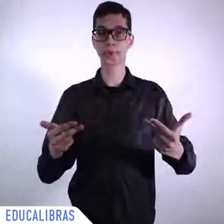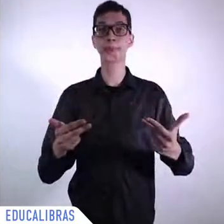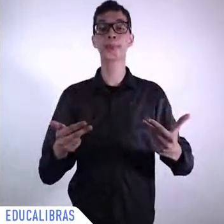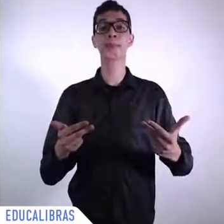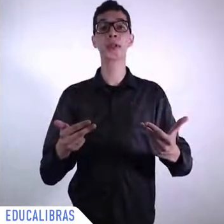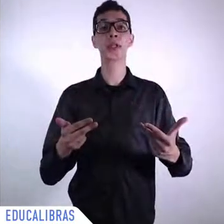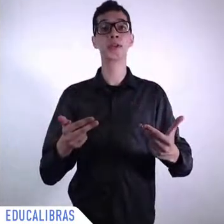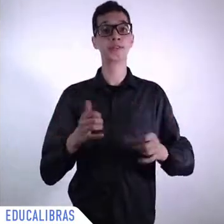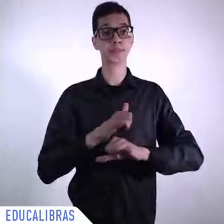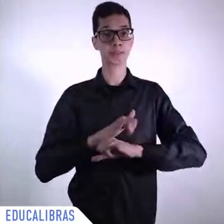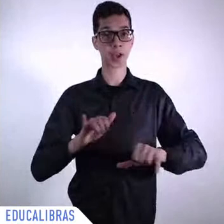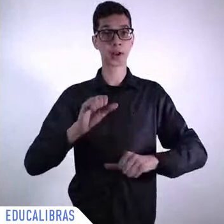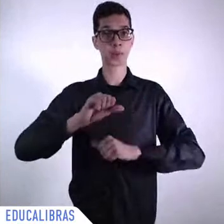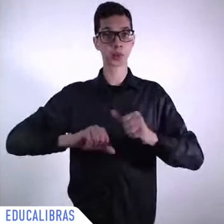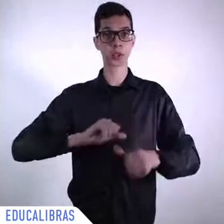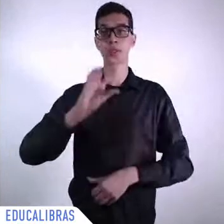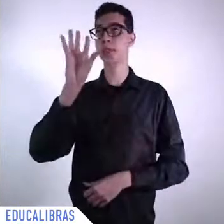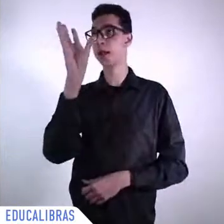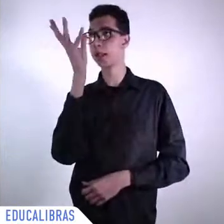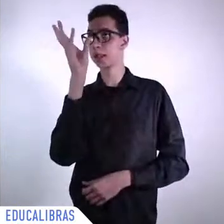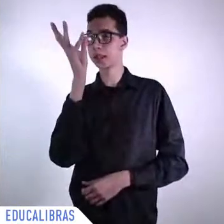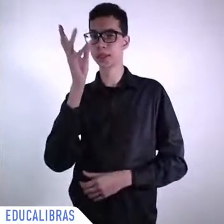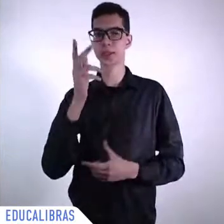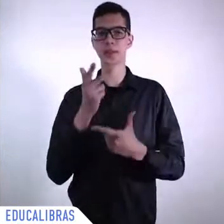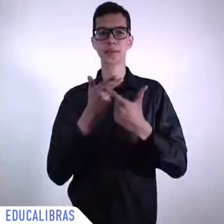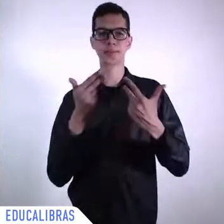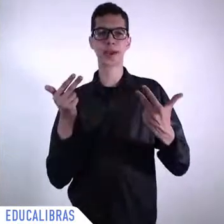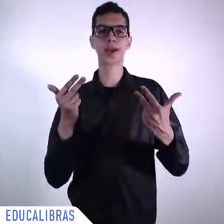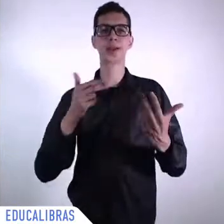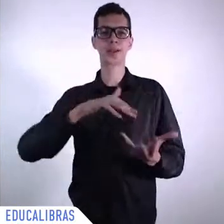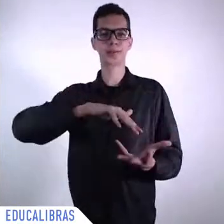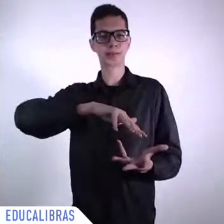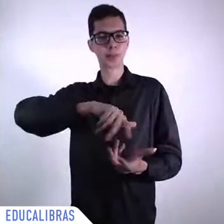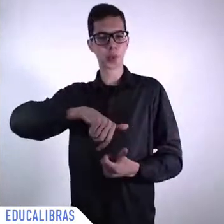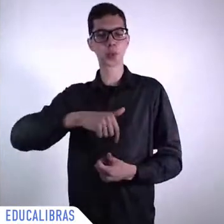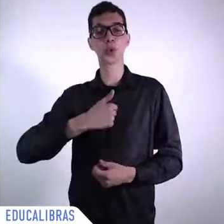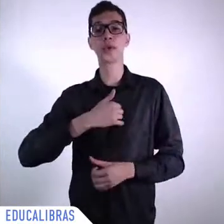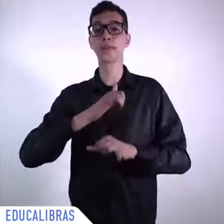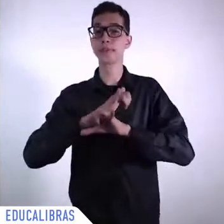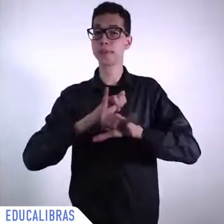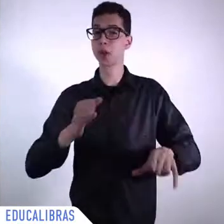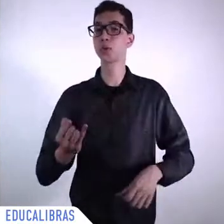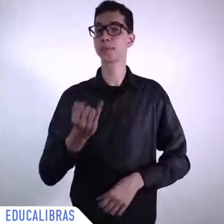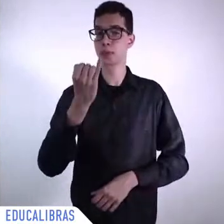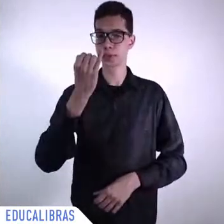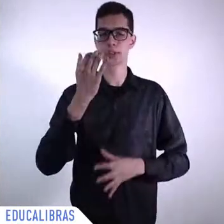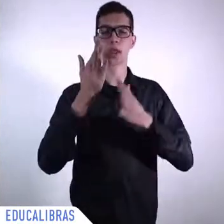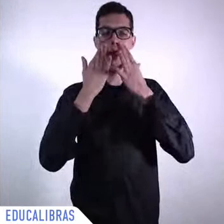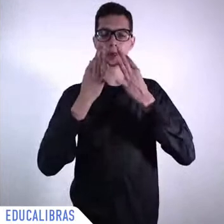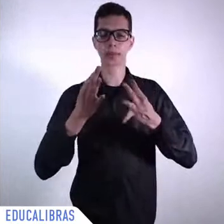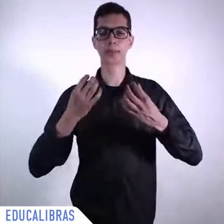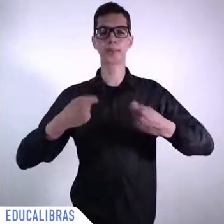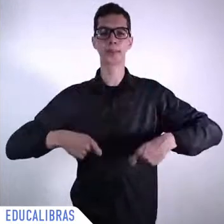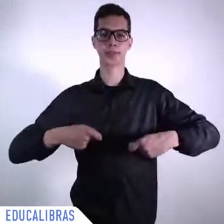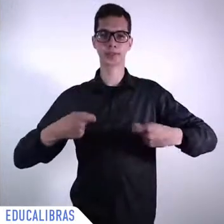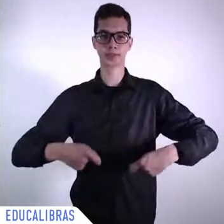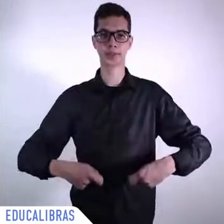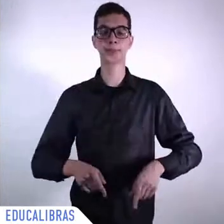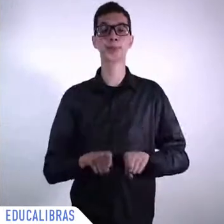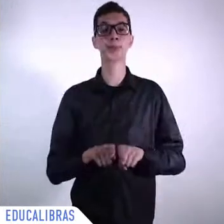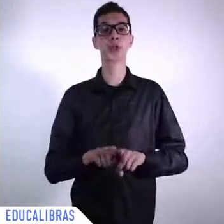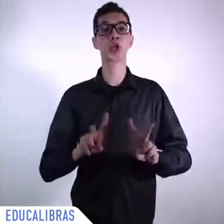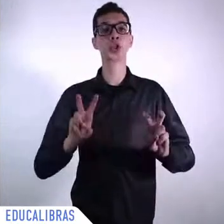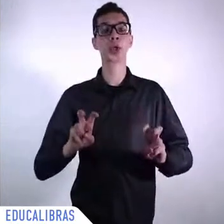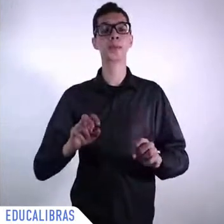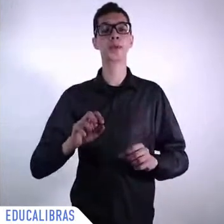generations of liberalization and I agree totally into the financial capital, but we have also to have a look at nuclear weapons. And I must